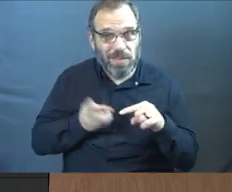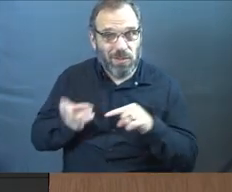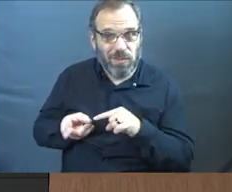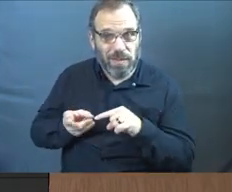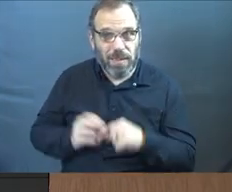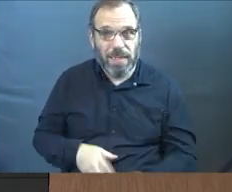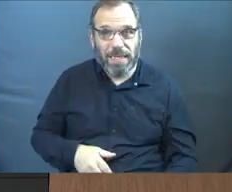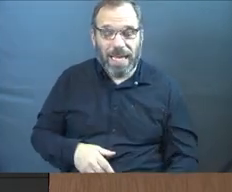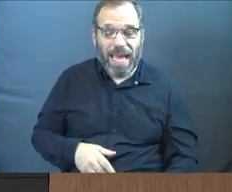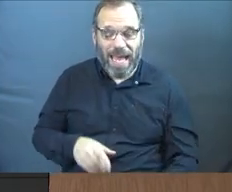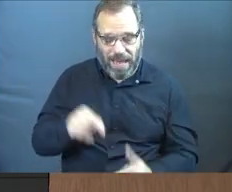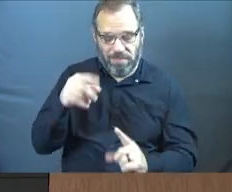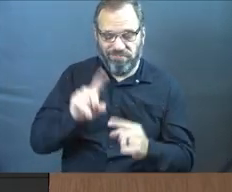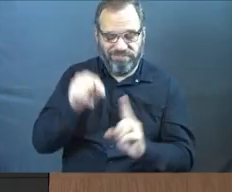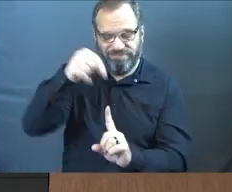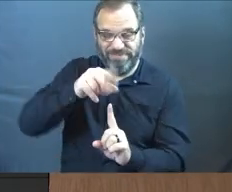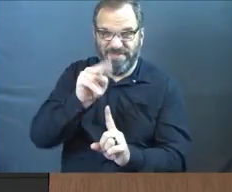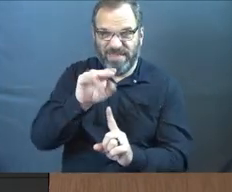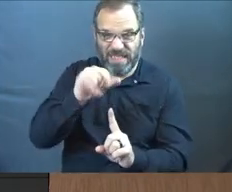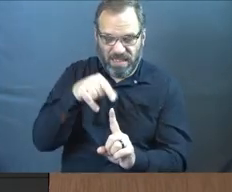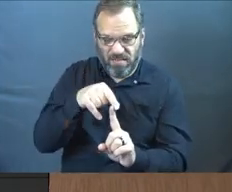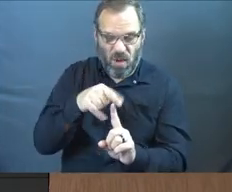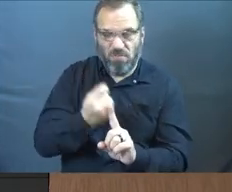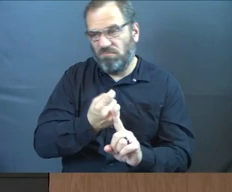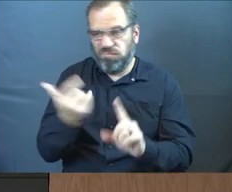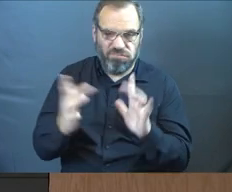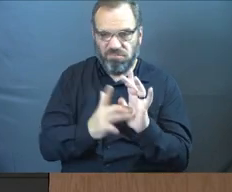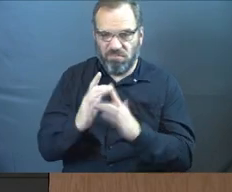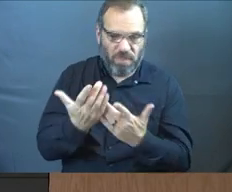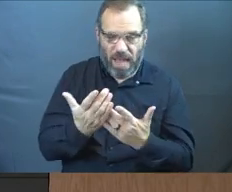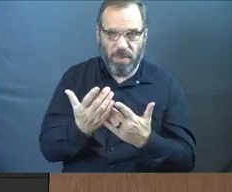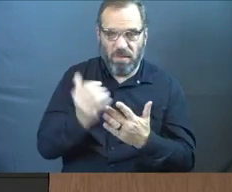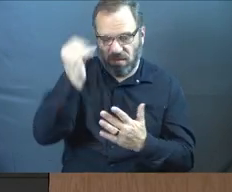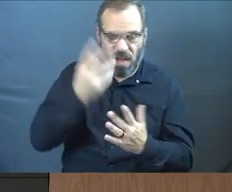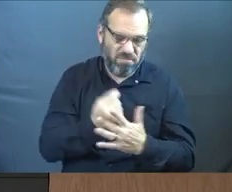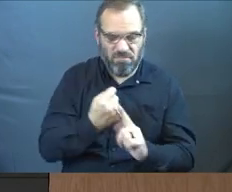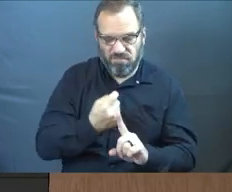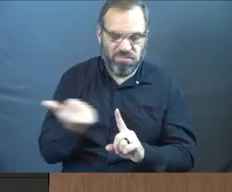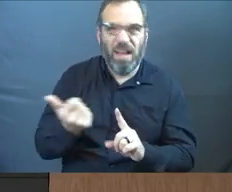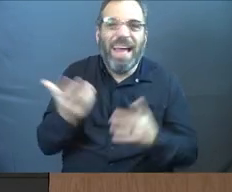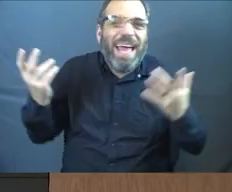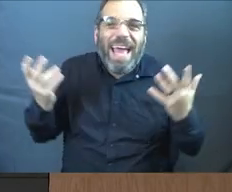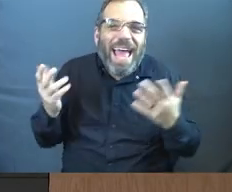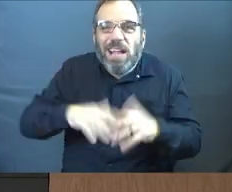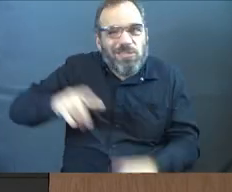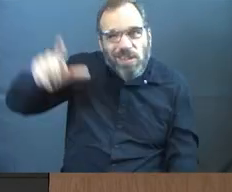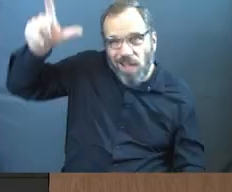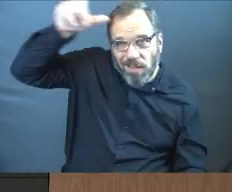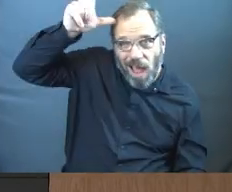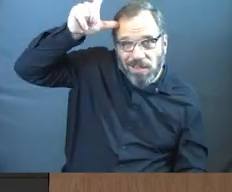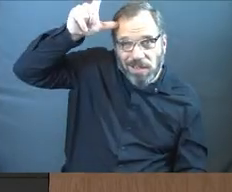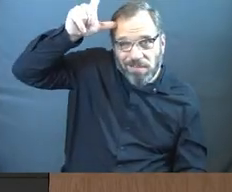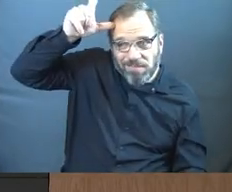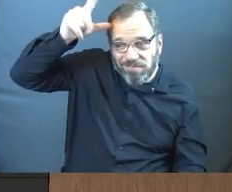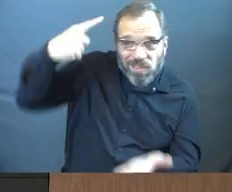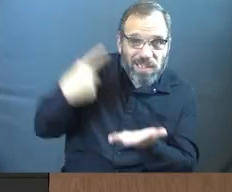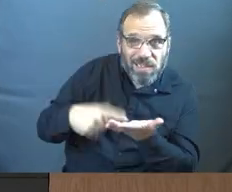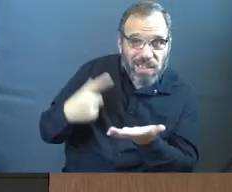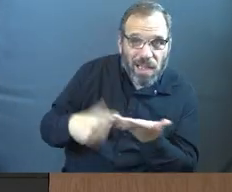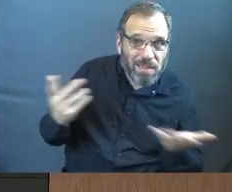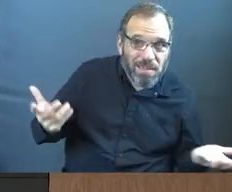And he looks at this and he says, once you remove the Bible out of the equation, God out of the equation, this is just the logical next thing to talk about.